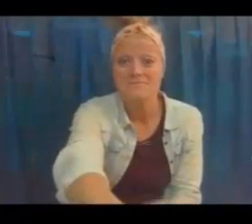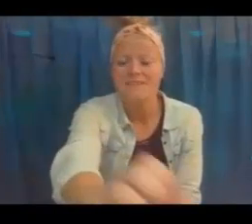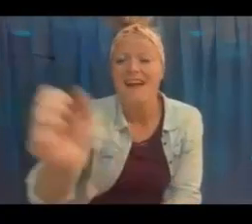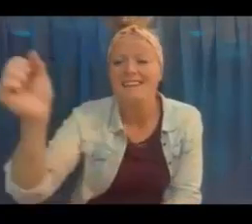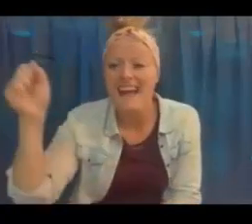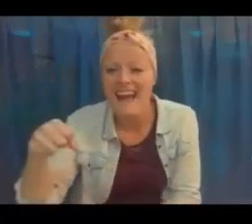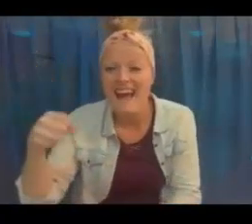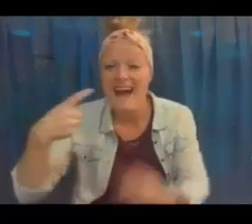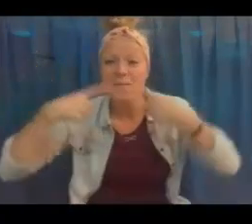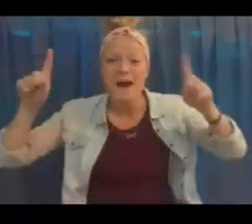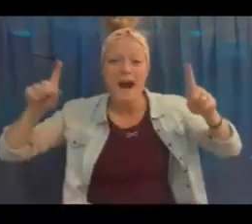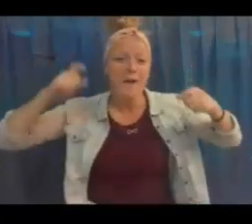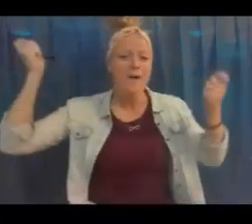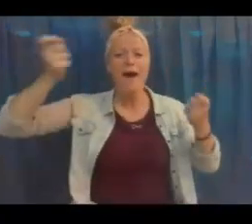see.